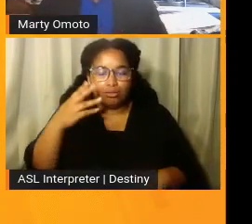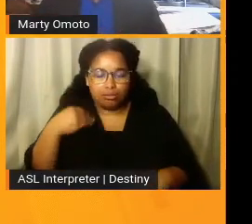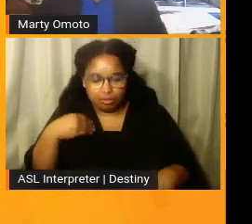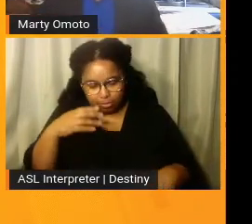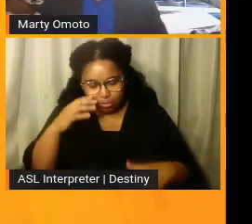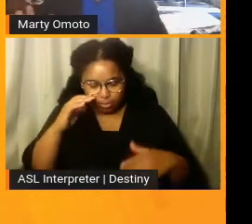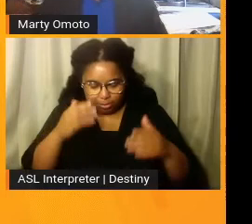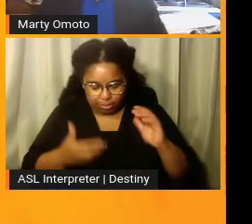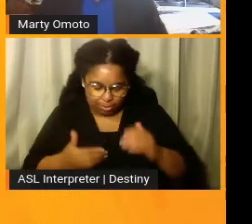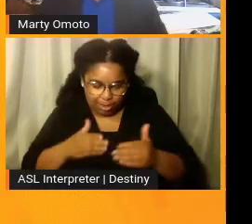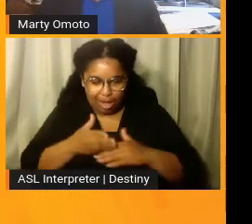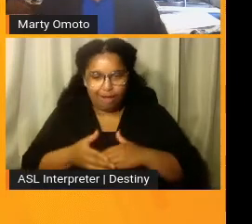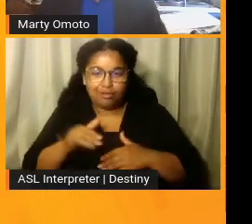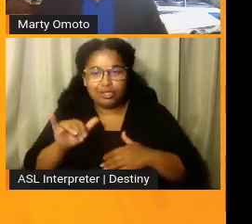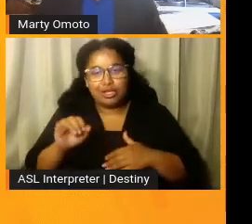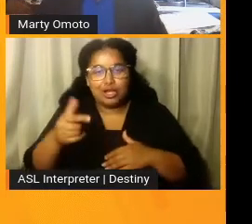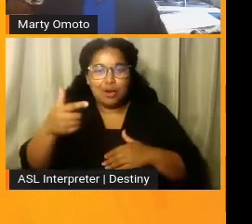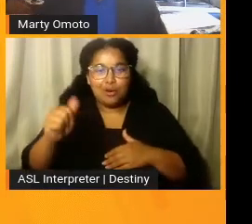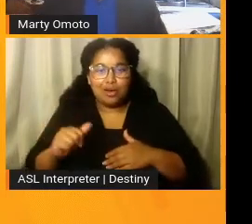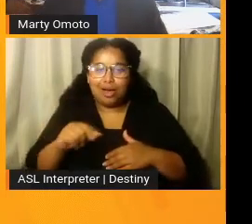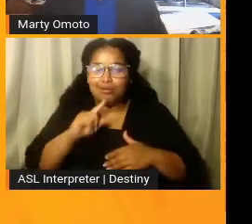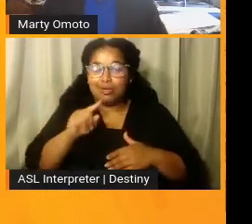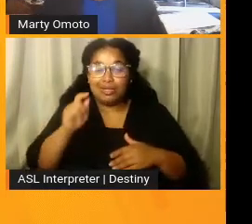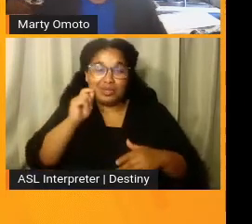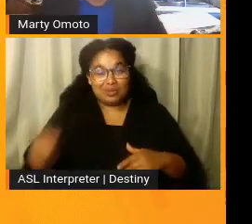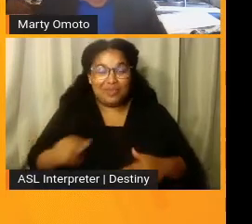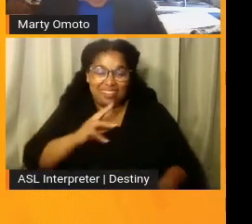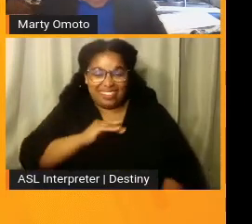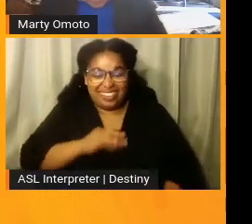the yoga. That was actually pretty cool. So, um,